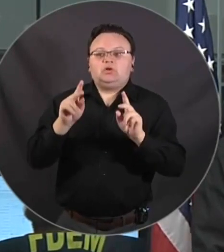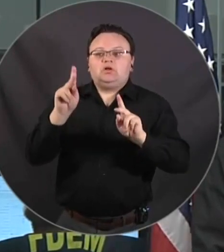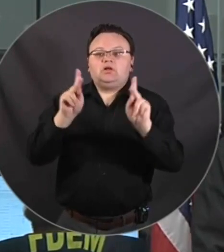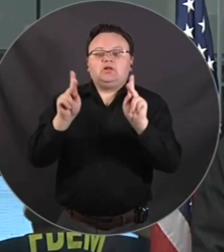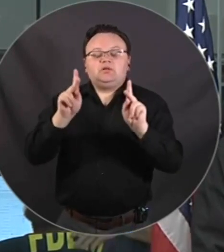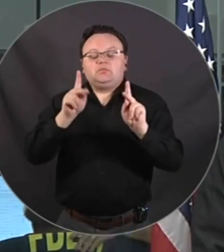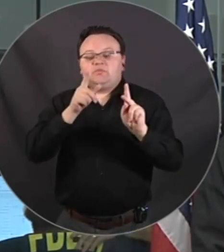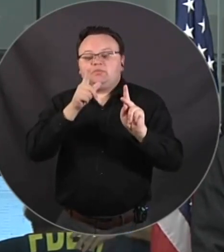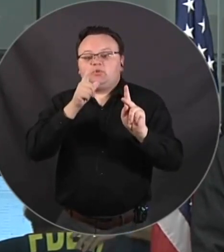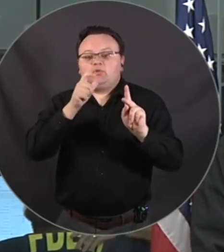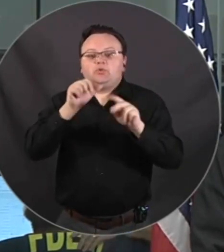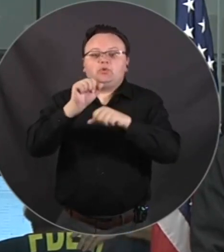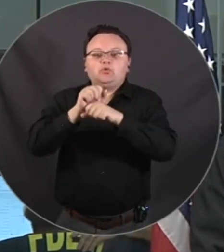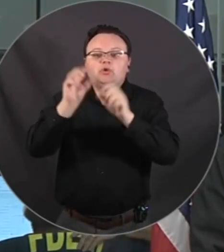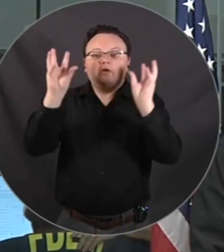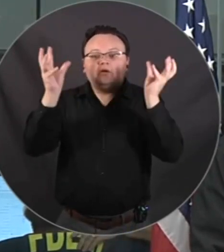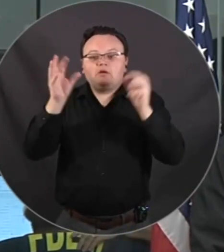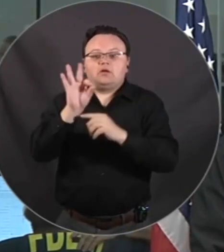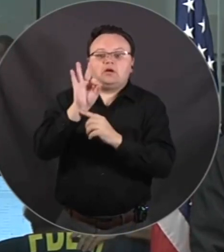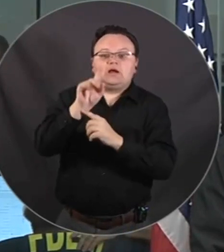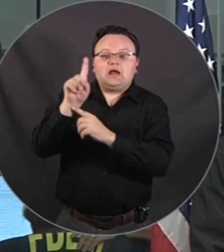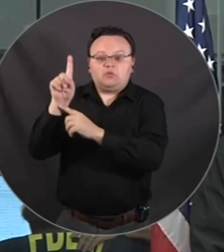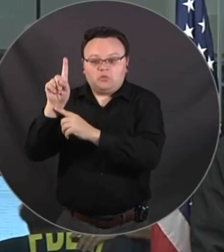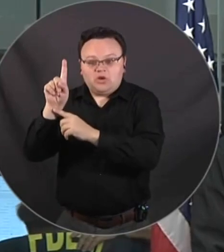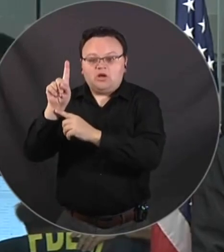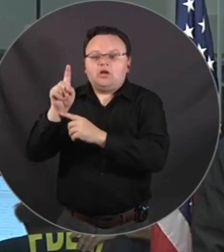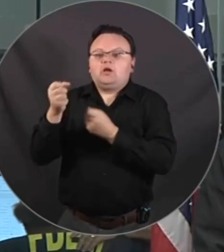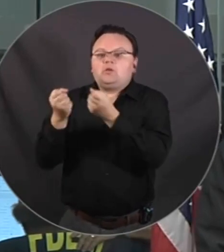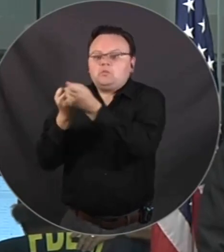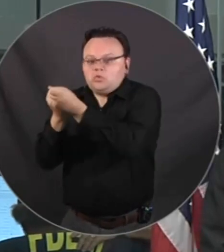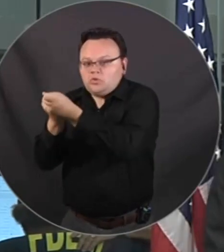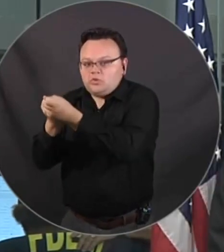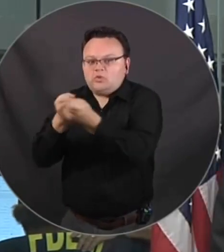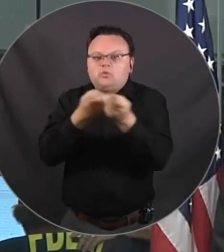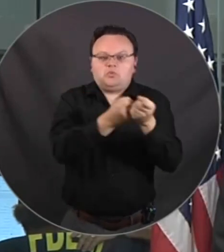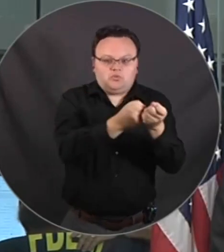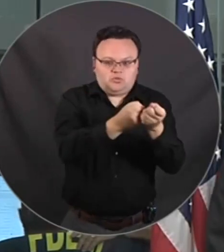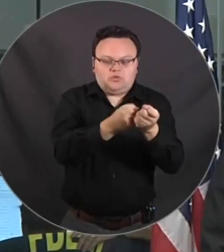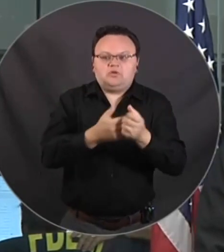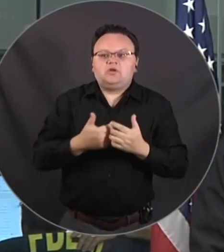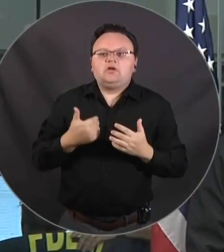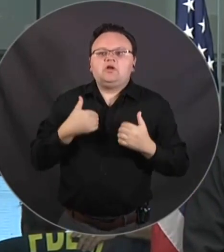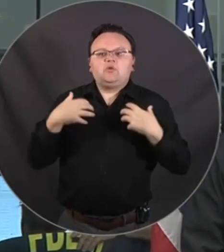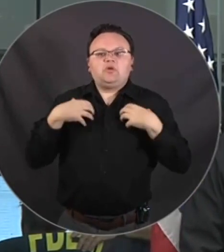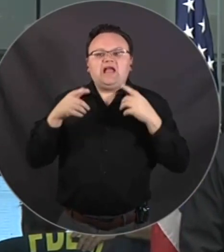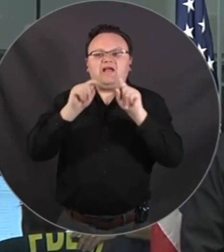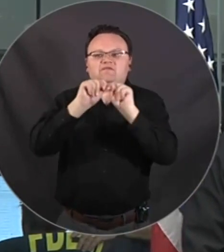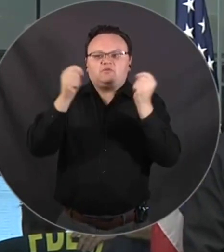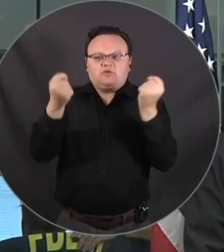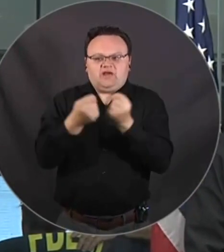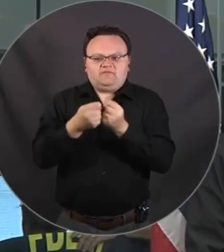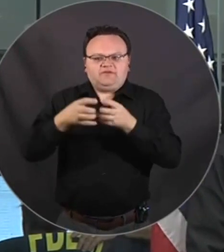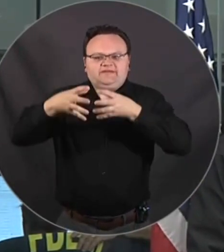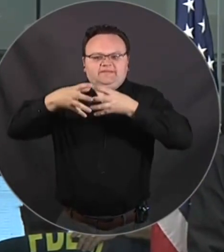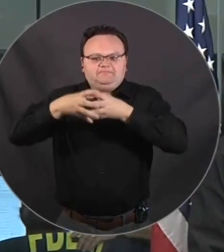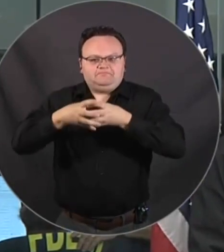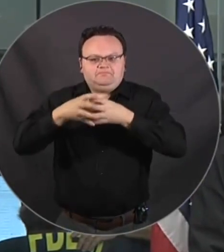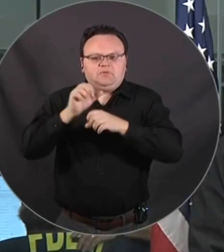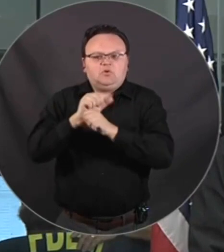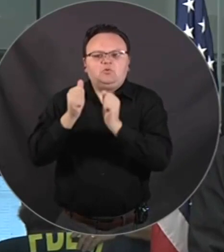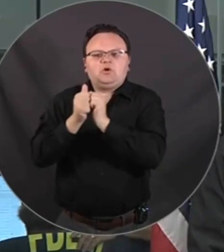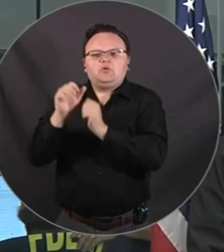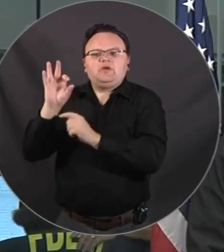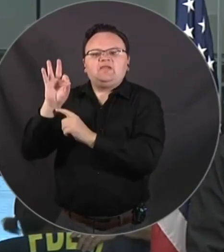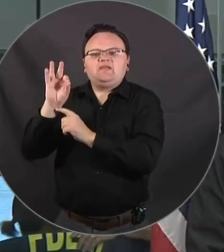responders, and continuing recovery efforts in these communities. We have a recovery team embedded in the EOC behind me working with our FEMA counterparts